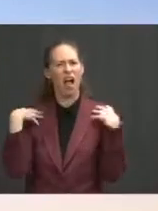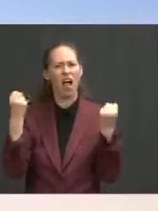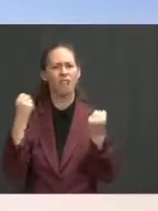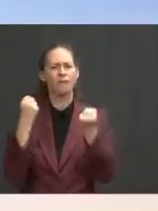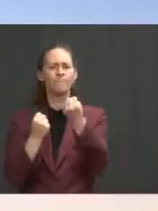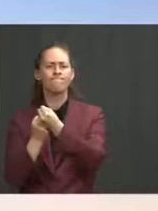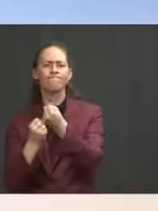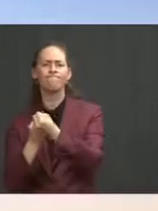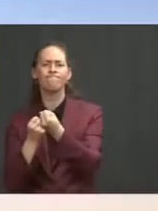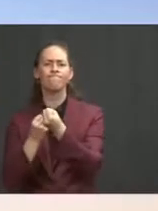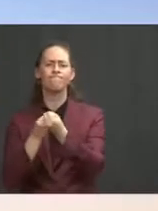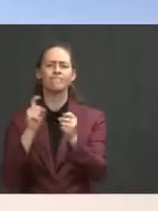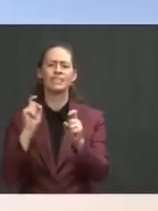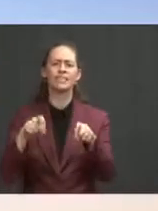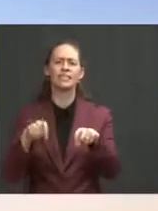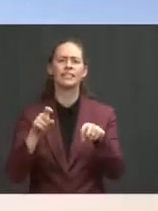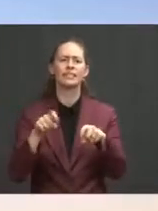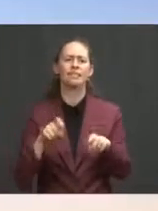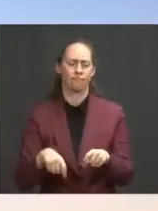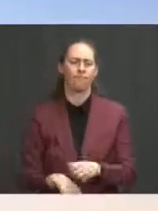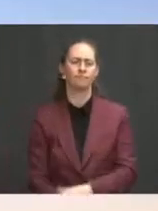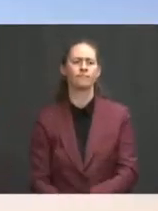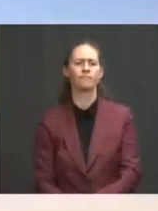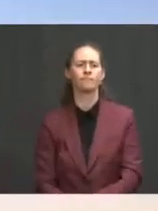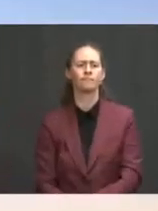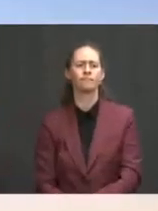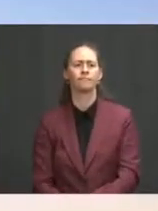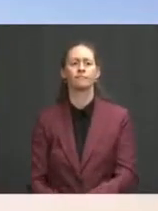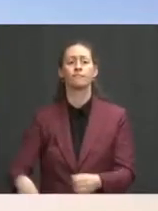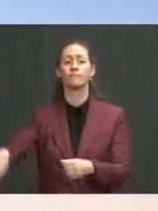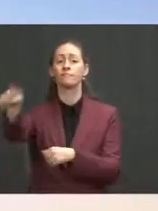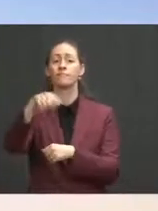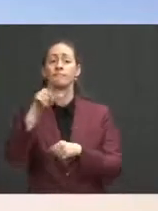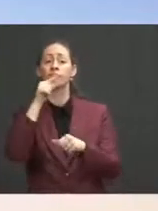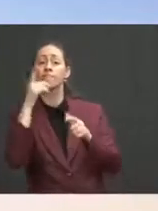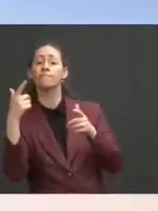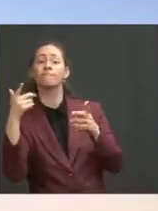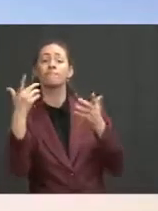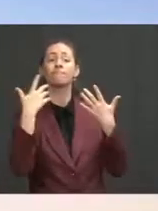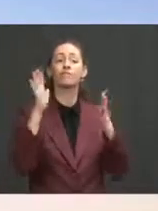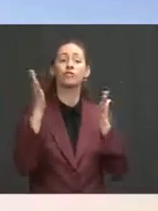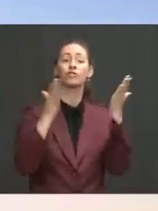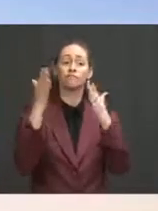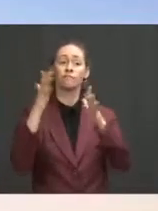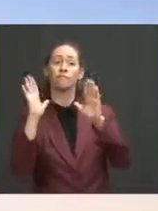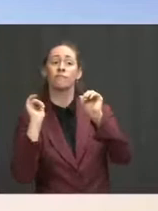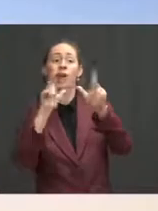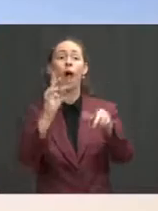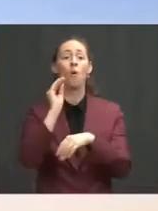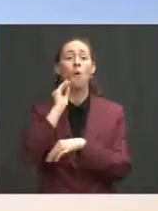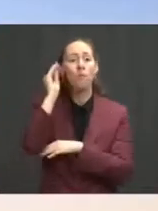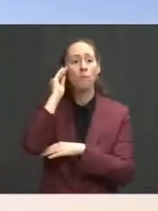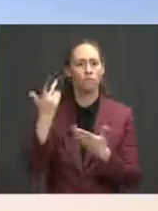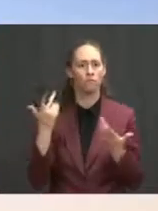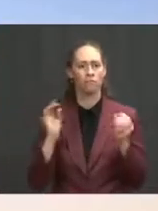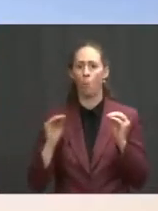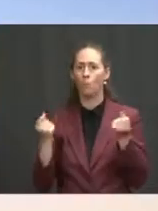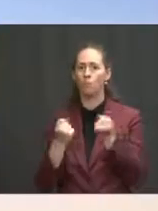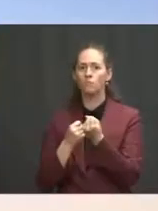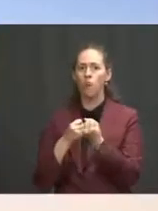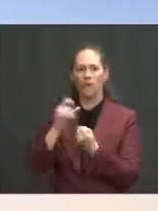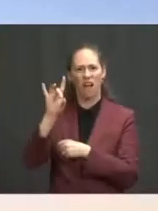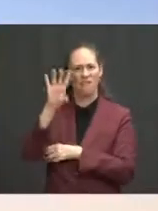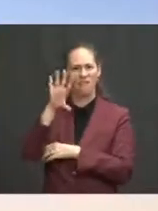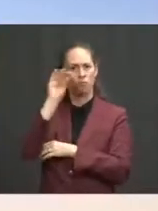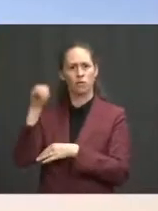communities are in areas with a shortage of professional support. As the president has repeatedly reaffirmed, we have a sacred obligation to